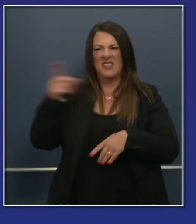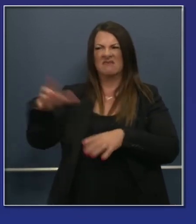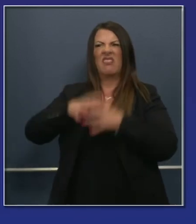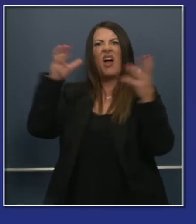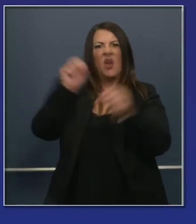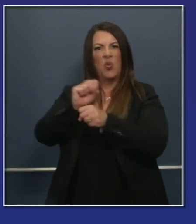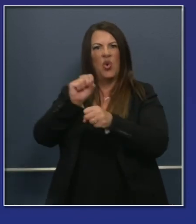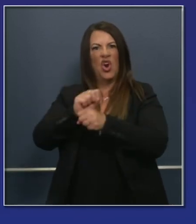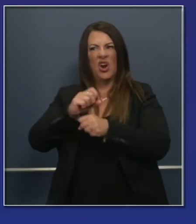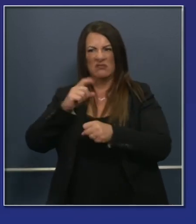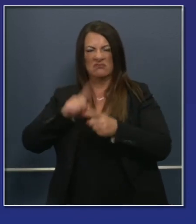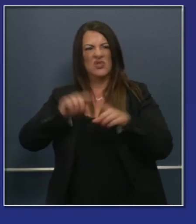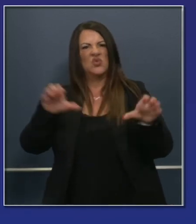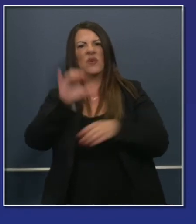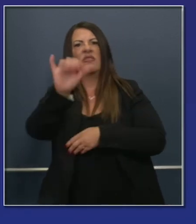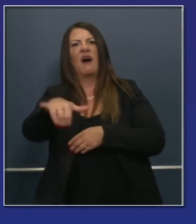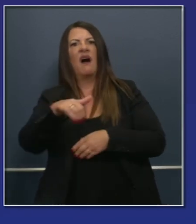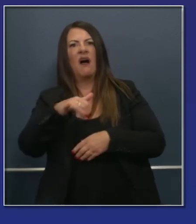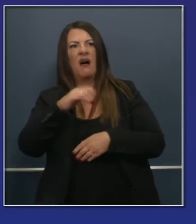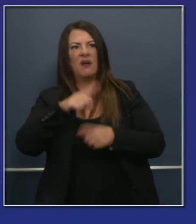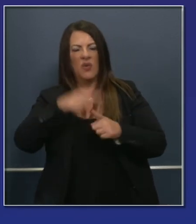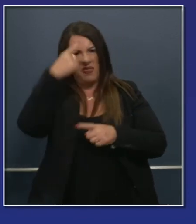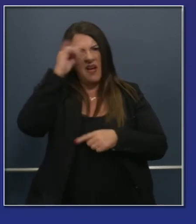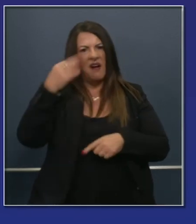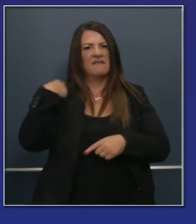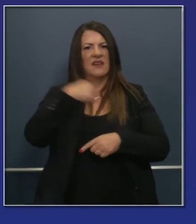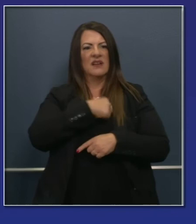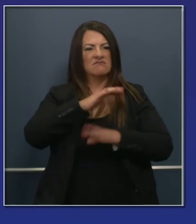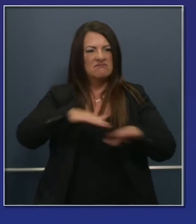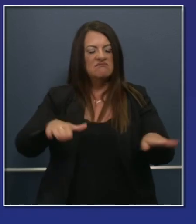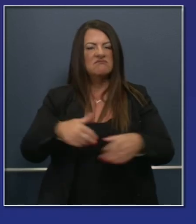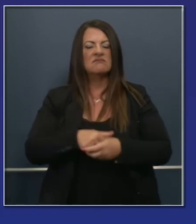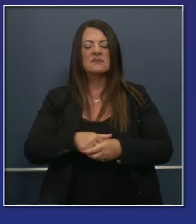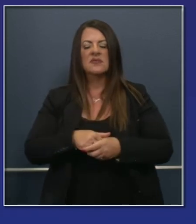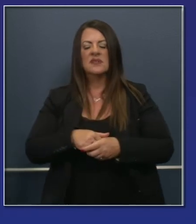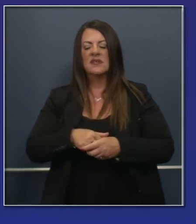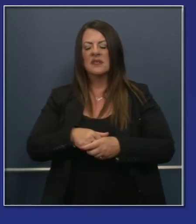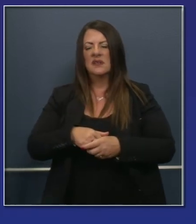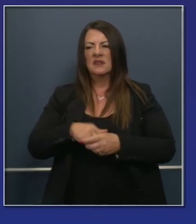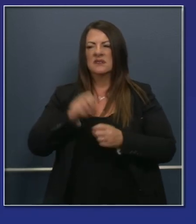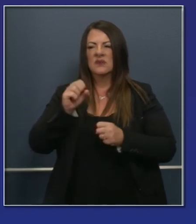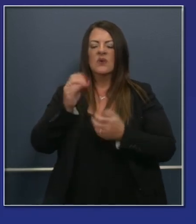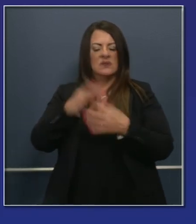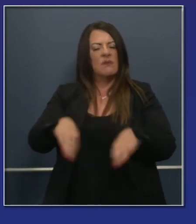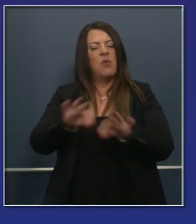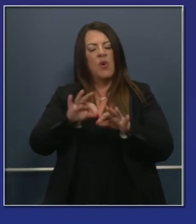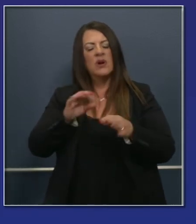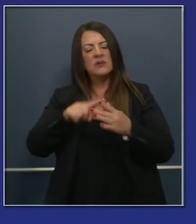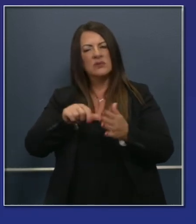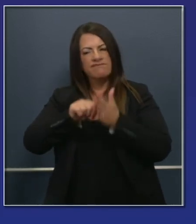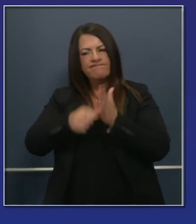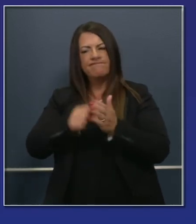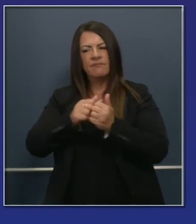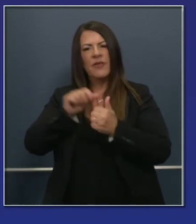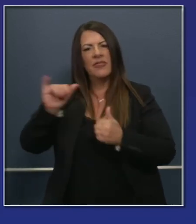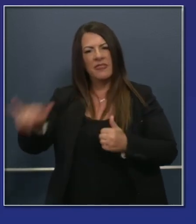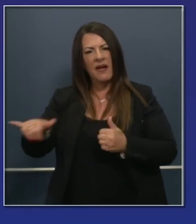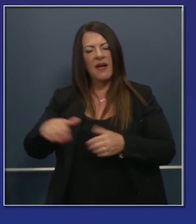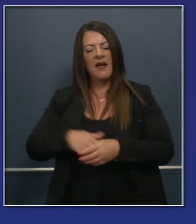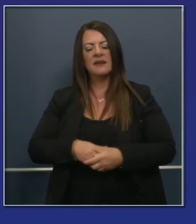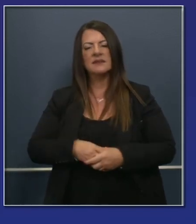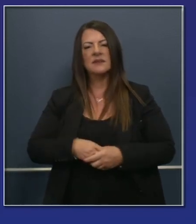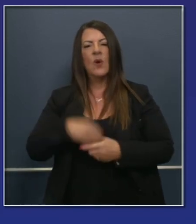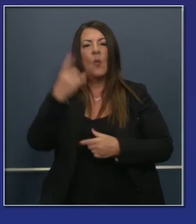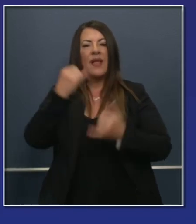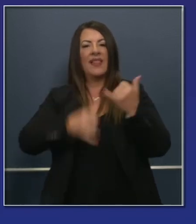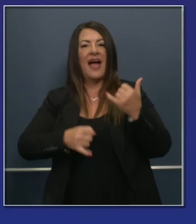as well as making a point that we followed up on. It's the last point on this bullet. And Tony I'll turn it over to you right after this.